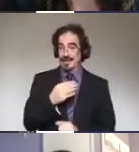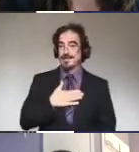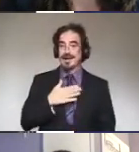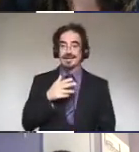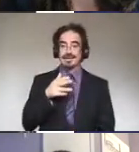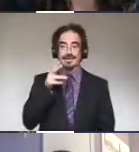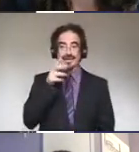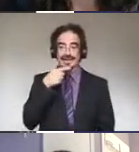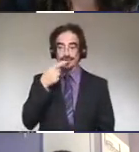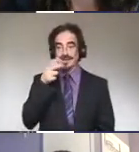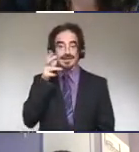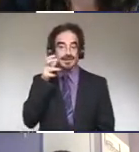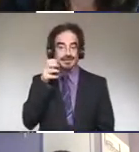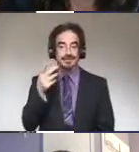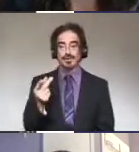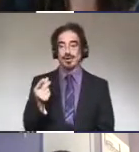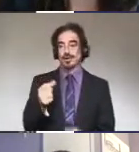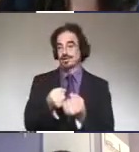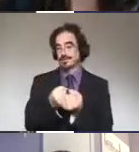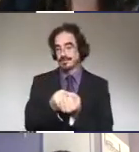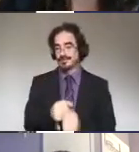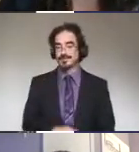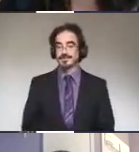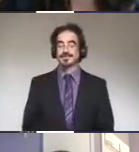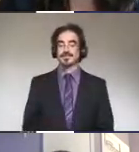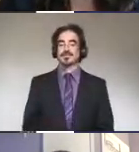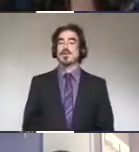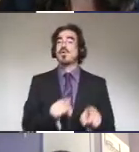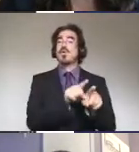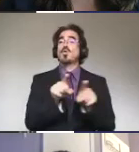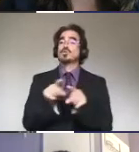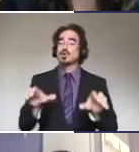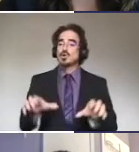I got a lot of advocacy with doing extra work to make it happen.